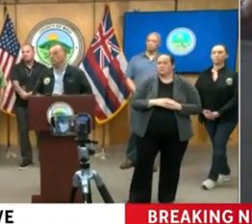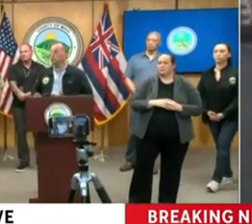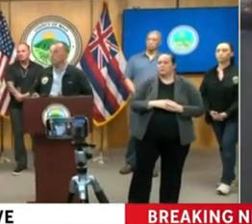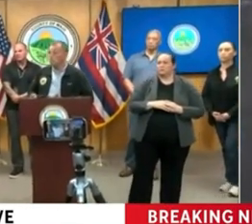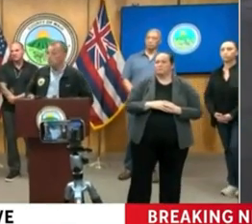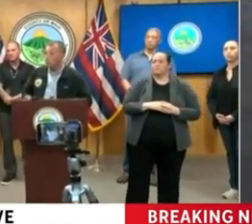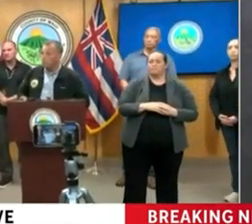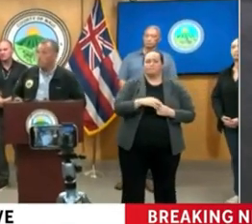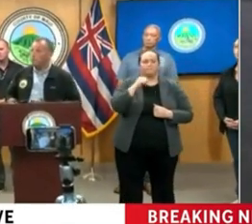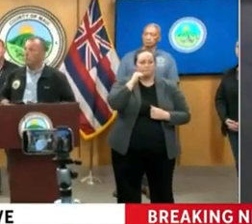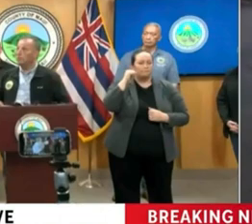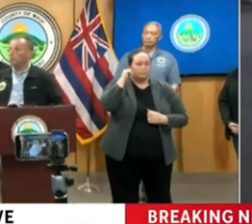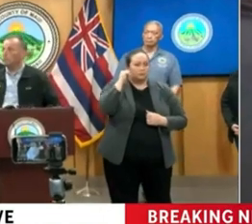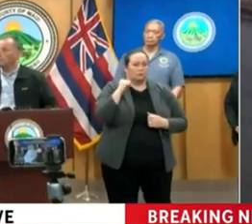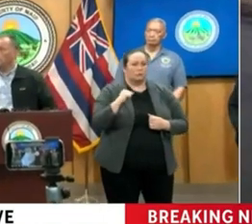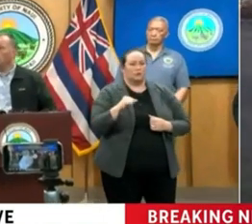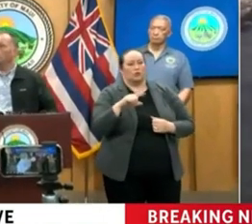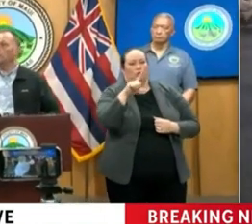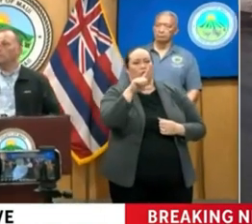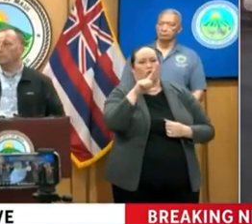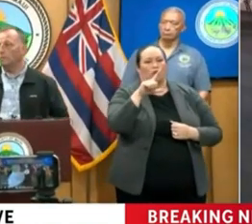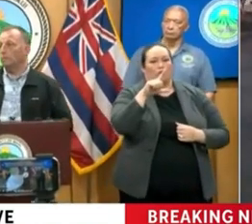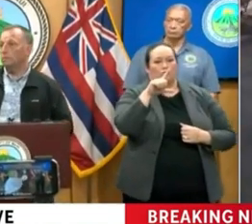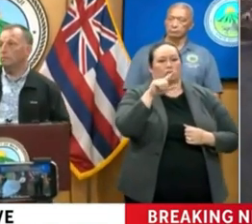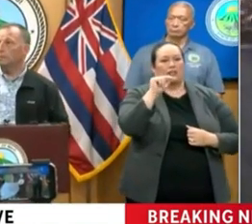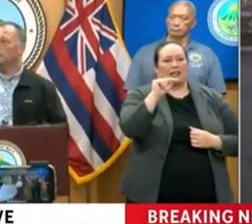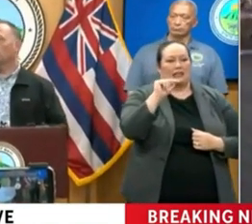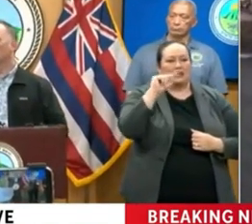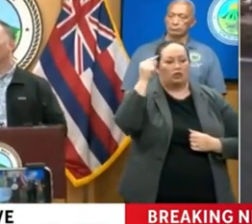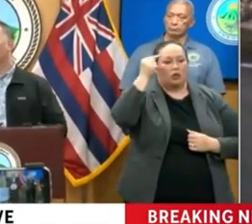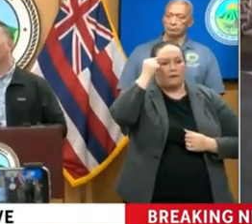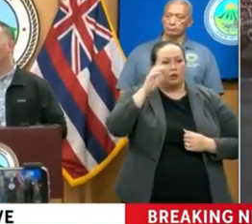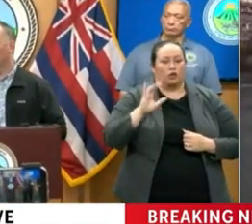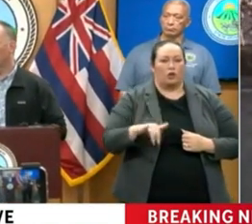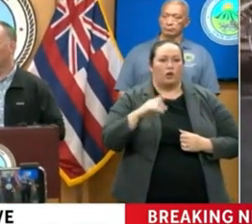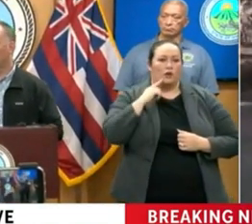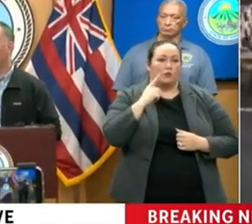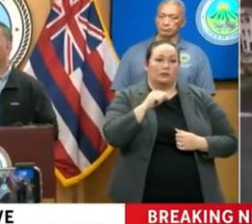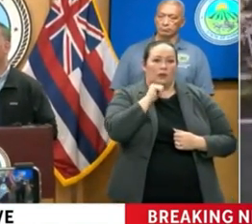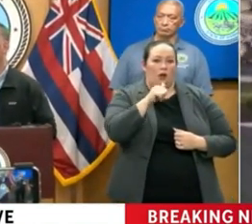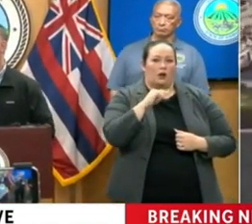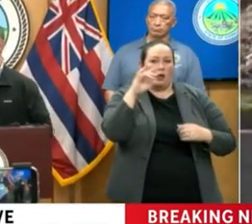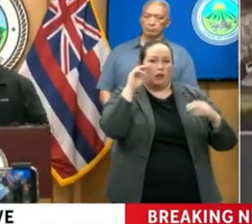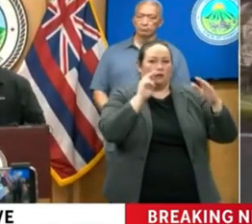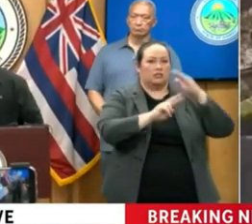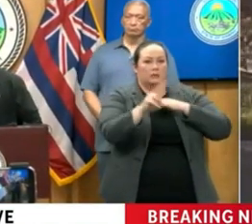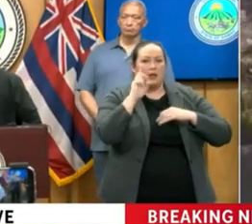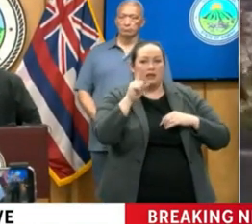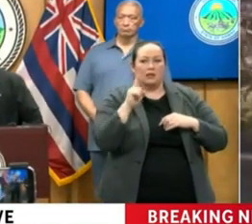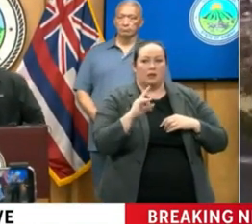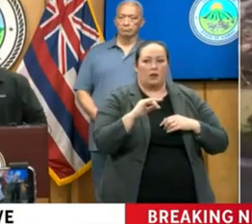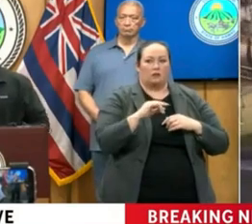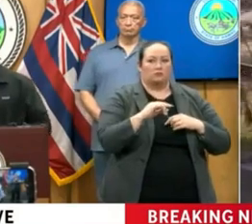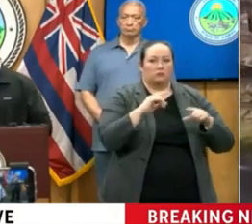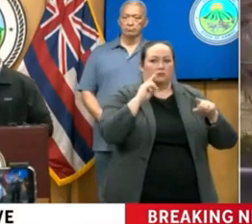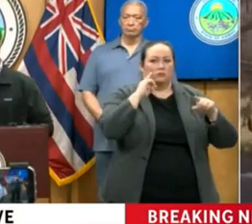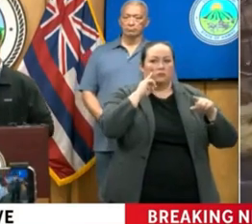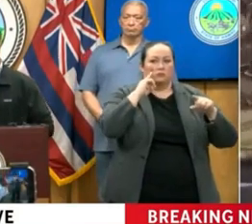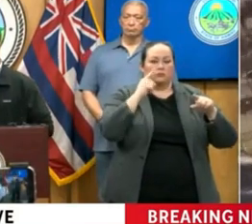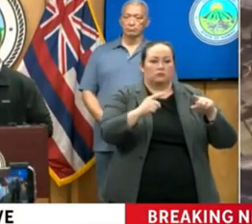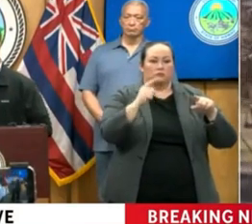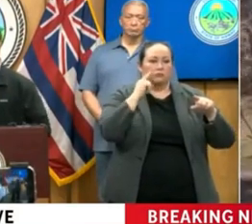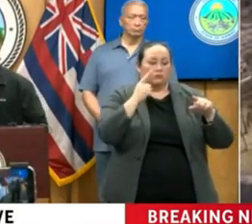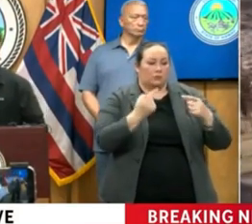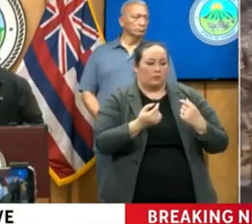Luke said, quote, we never anticipated in a state that a hurricane which should not make an impact on our islands will cause this type of